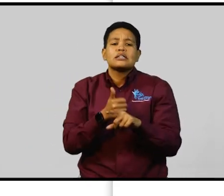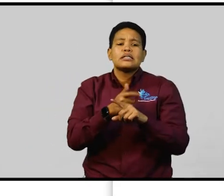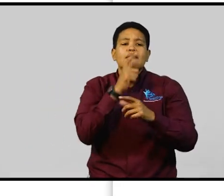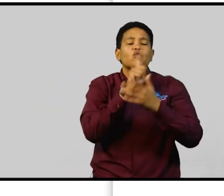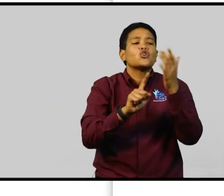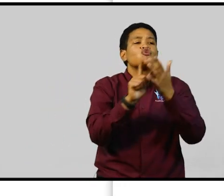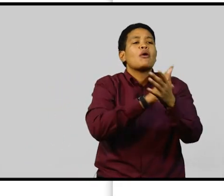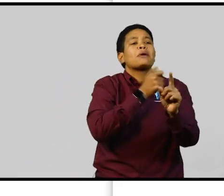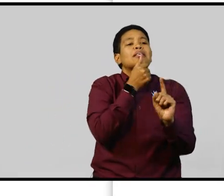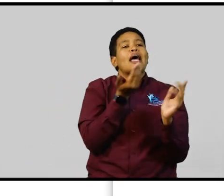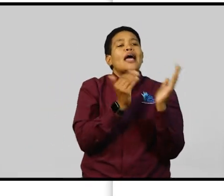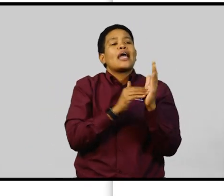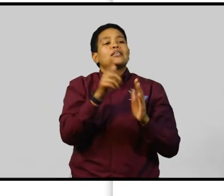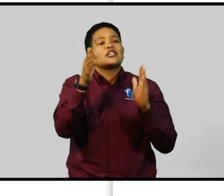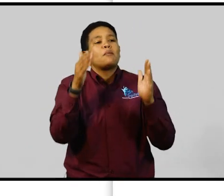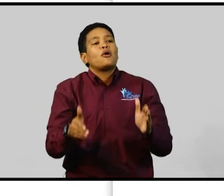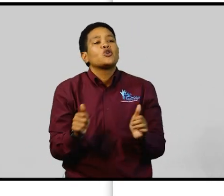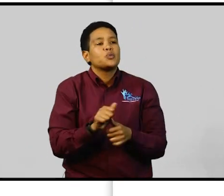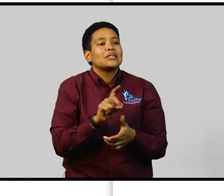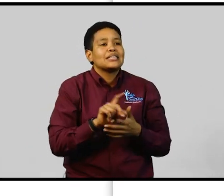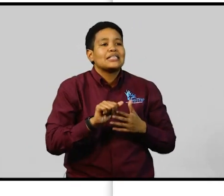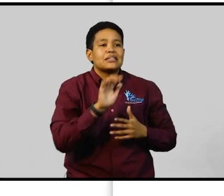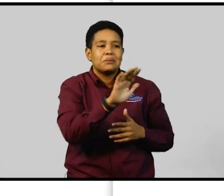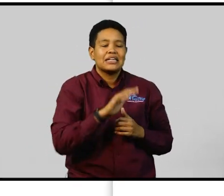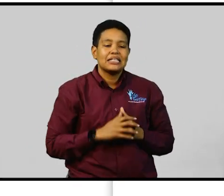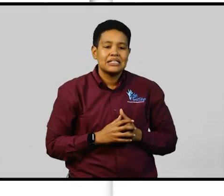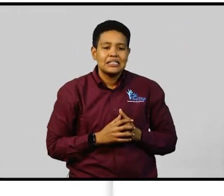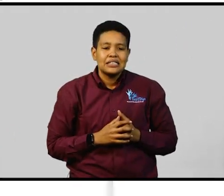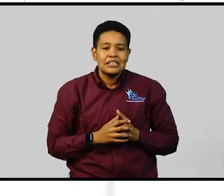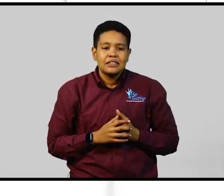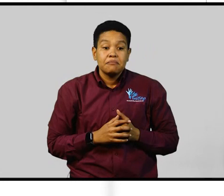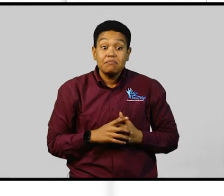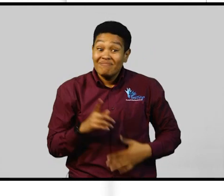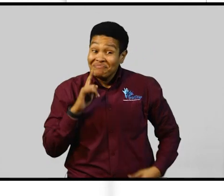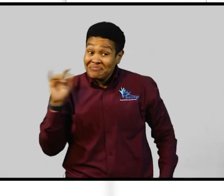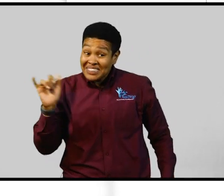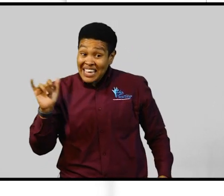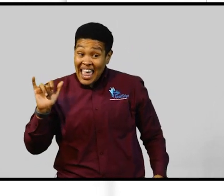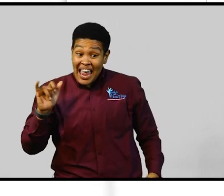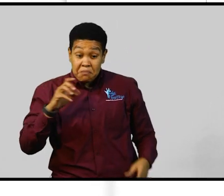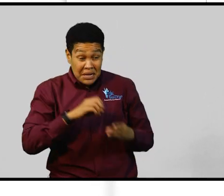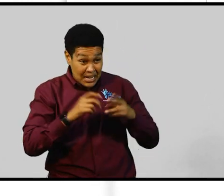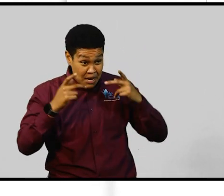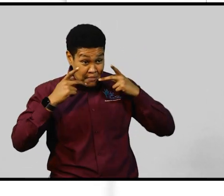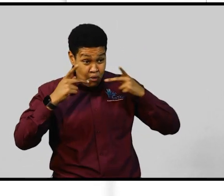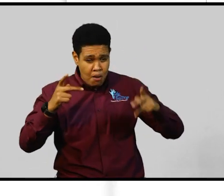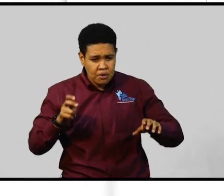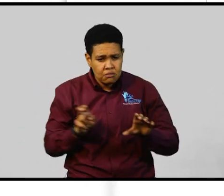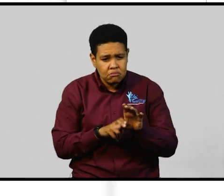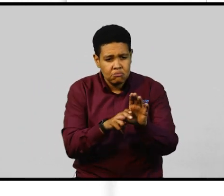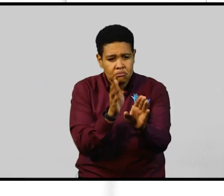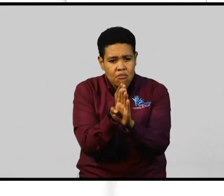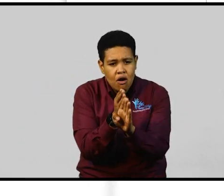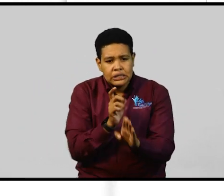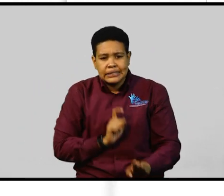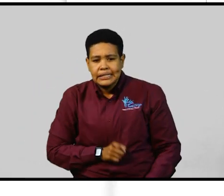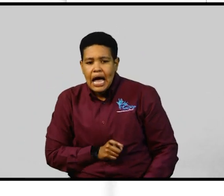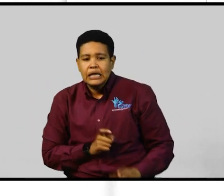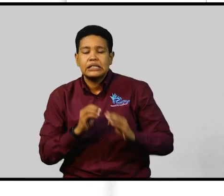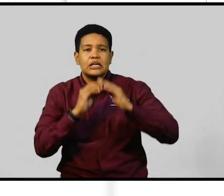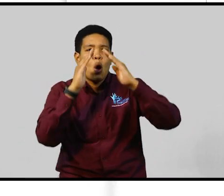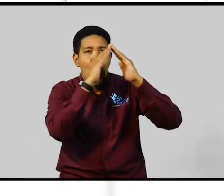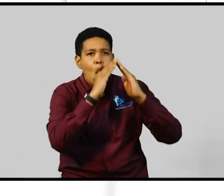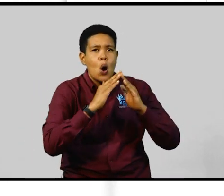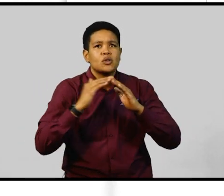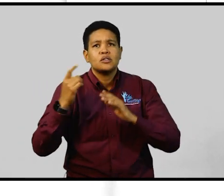against persons with disabilities. And likewise in public transportation, in housing, in